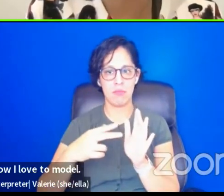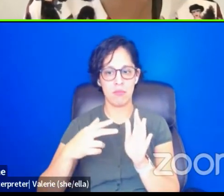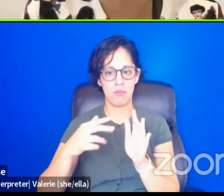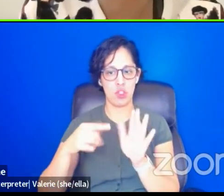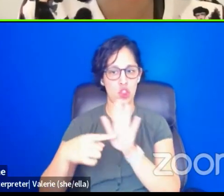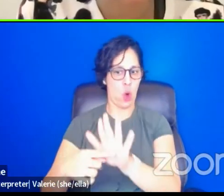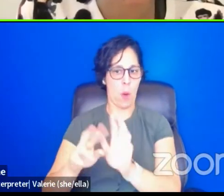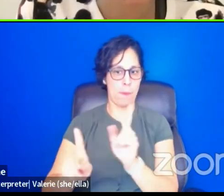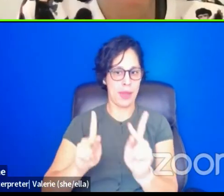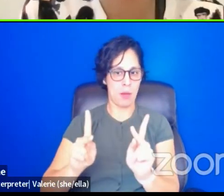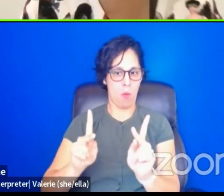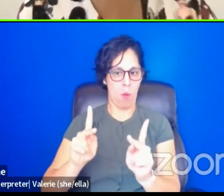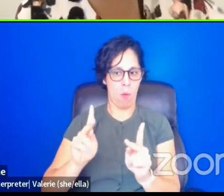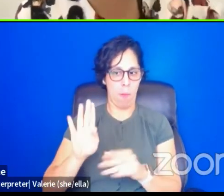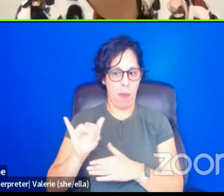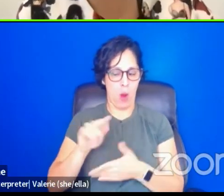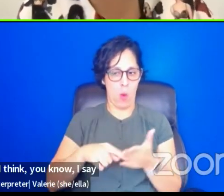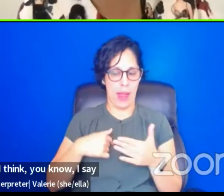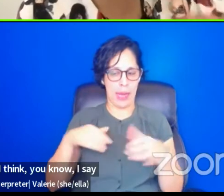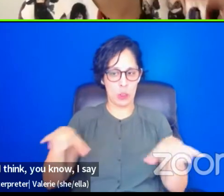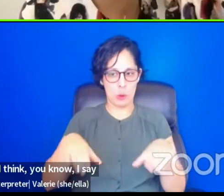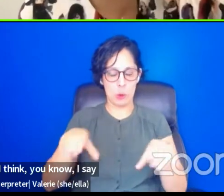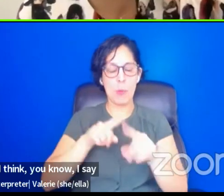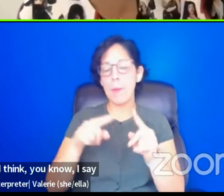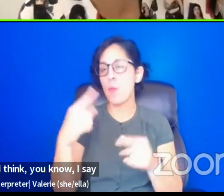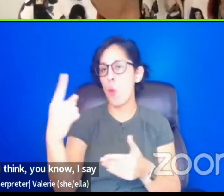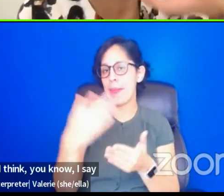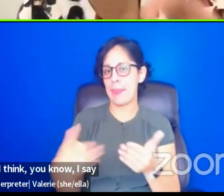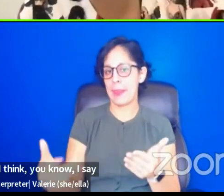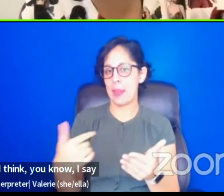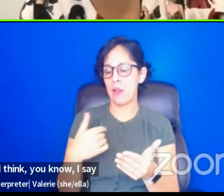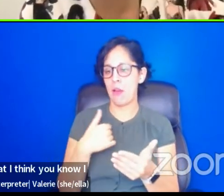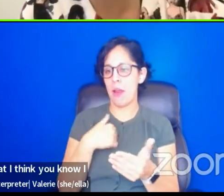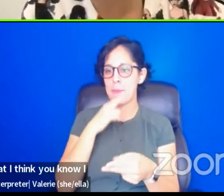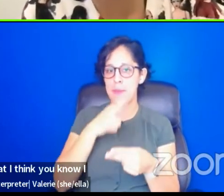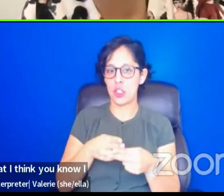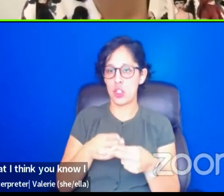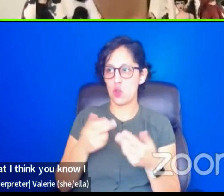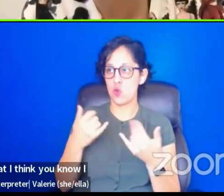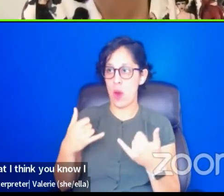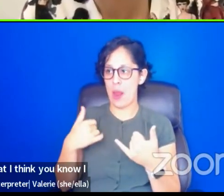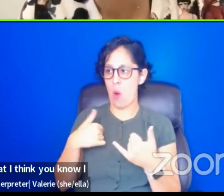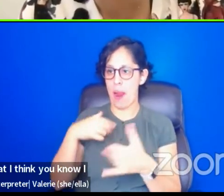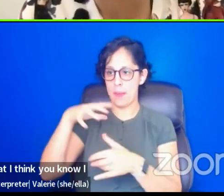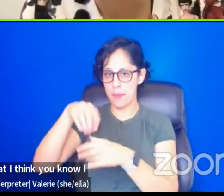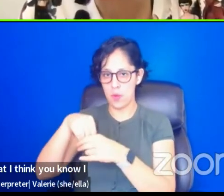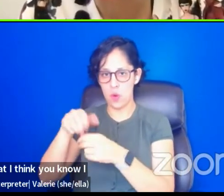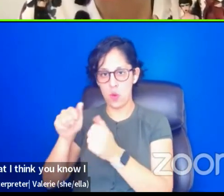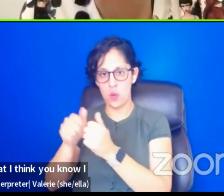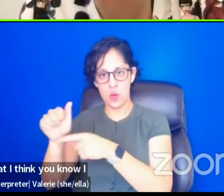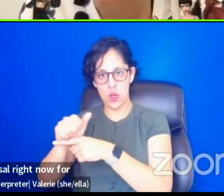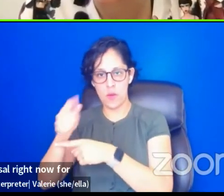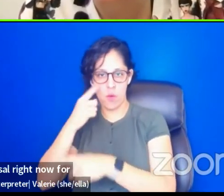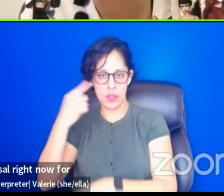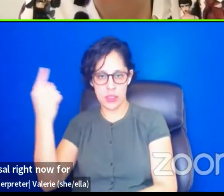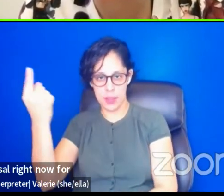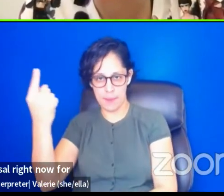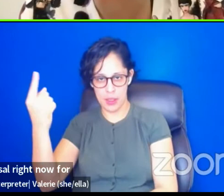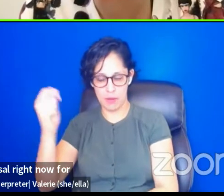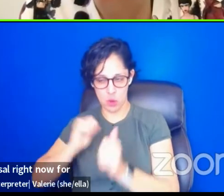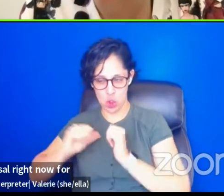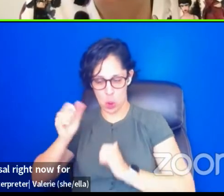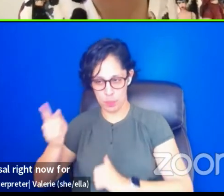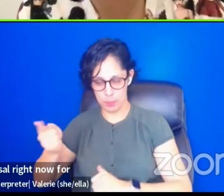one of the things that I think, you know, I, I said before that I'm in rehearsal right now for something and, you know, knowing what I